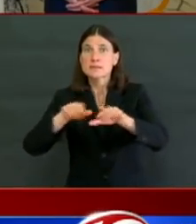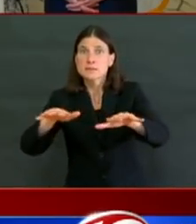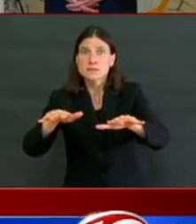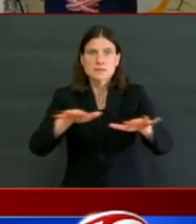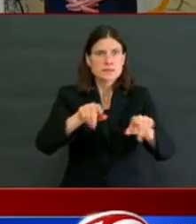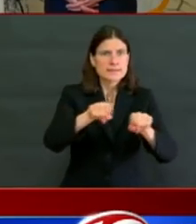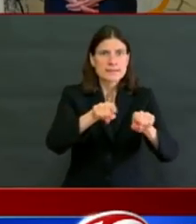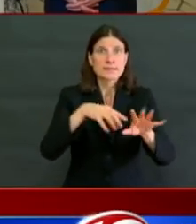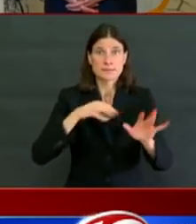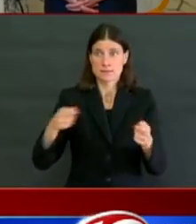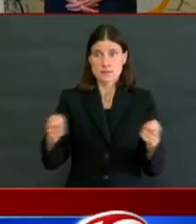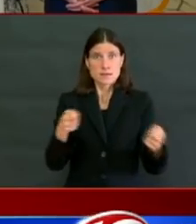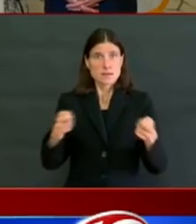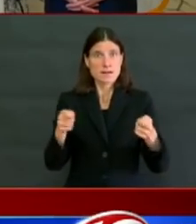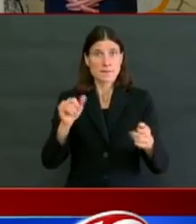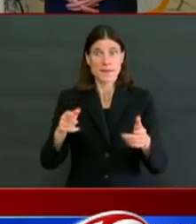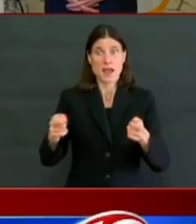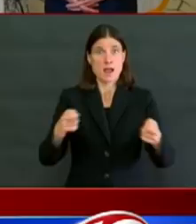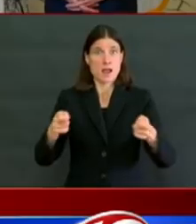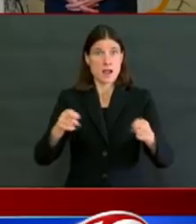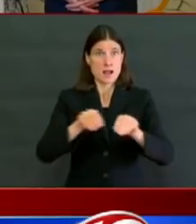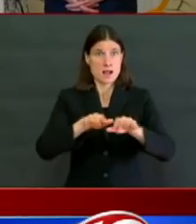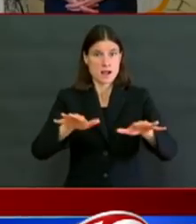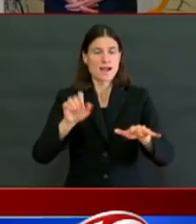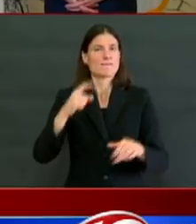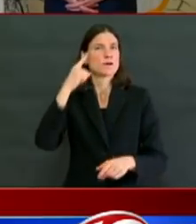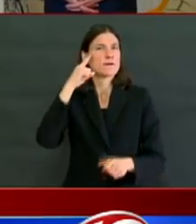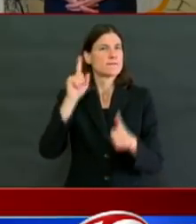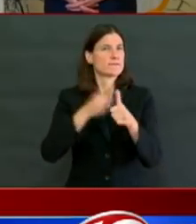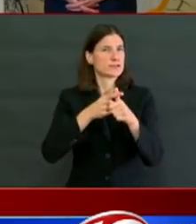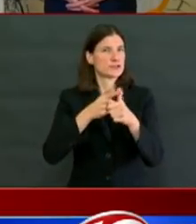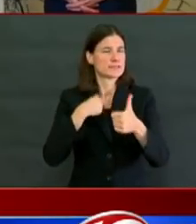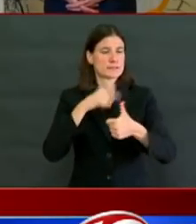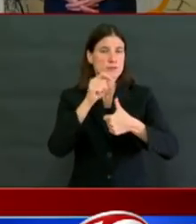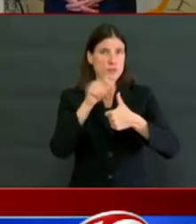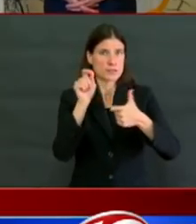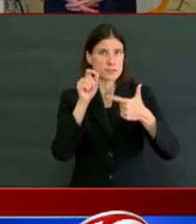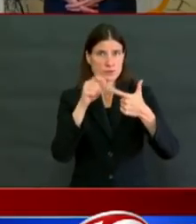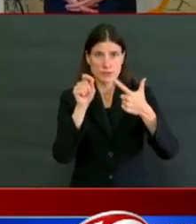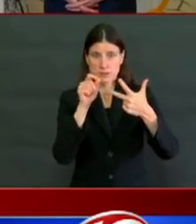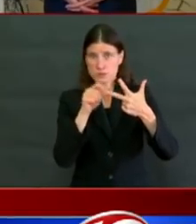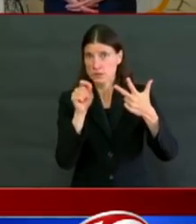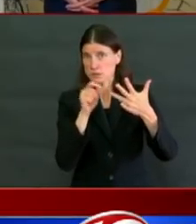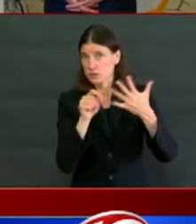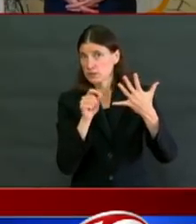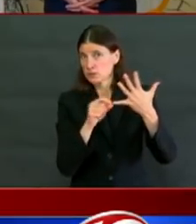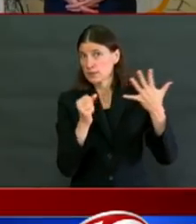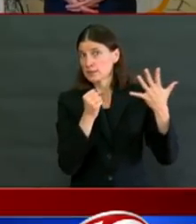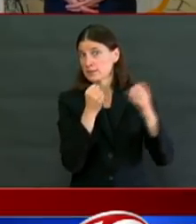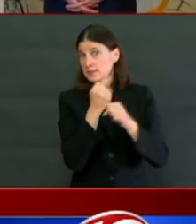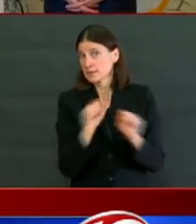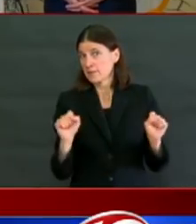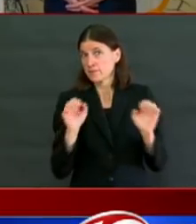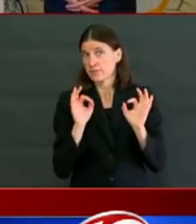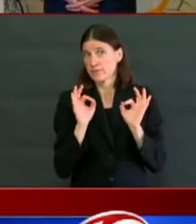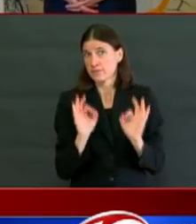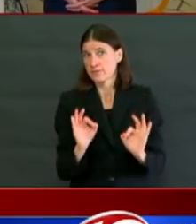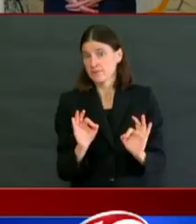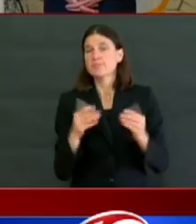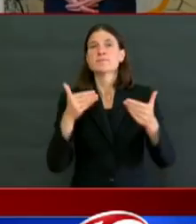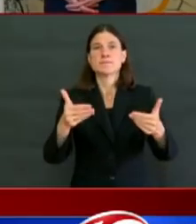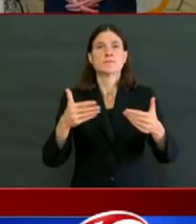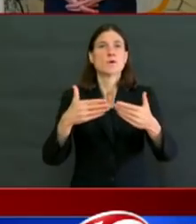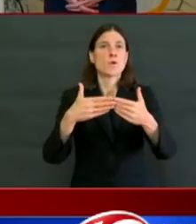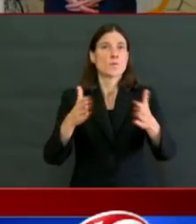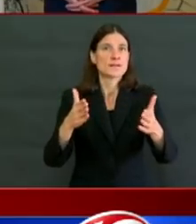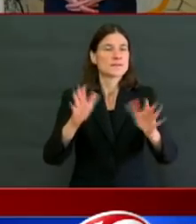if we continue to stay on the path that we're on now, which is to say a